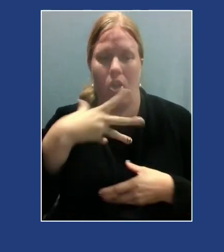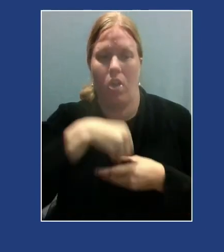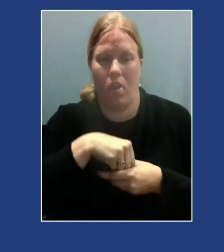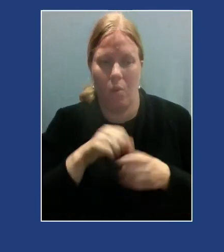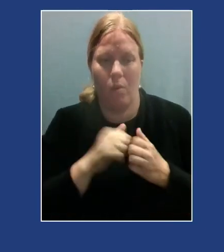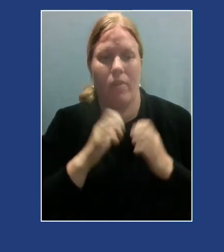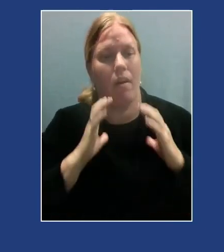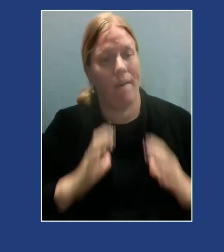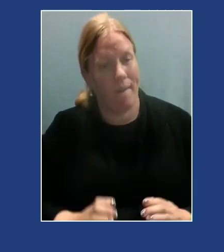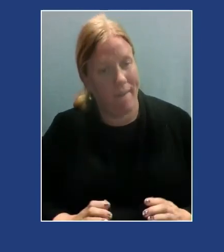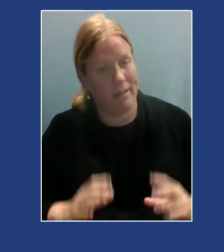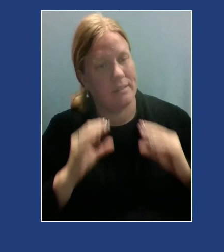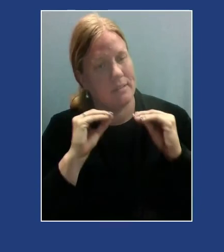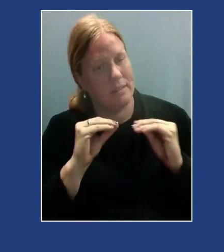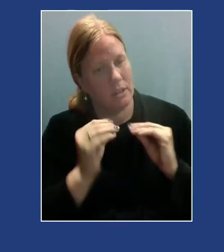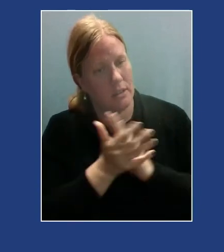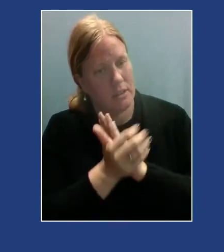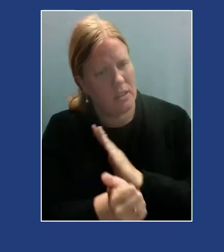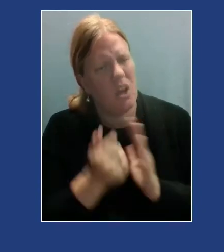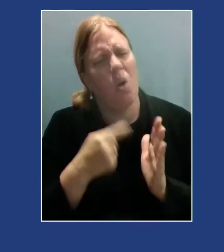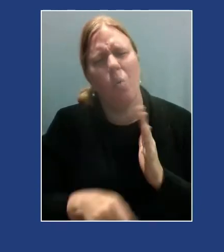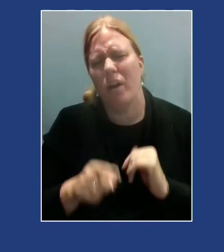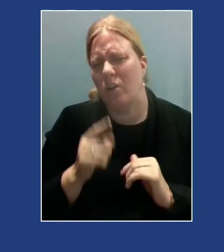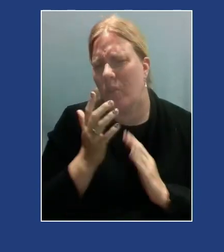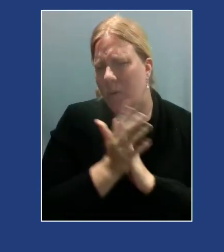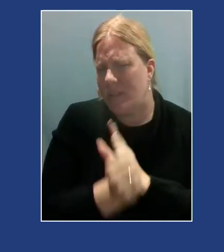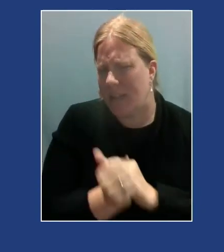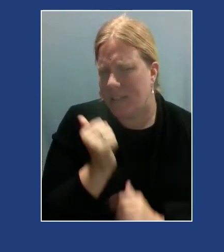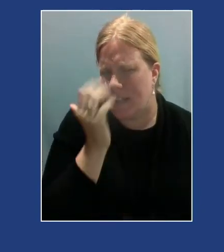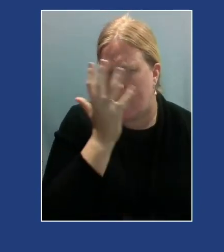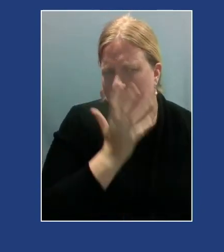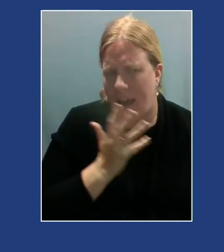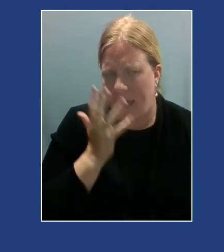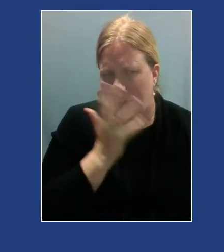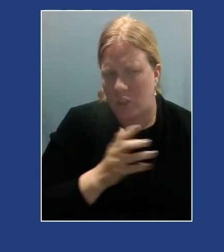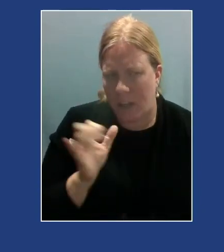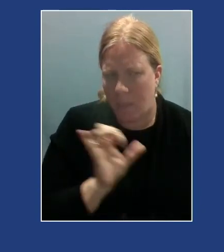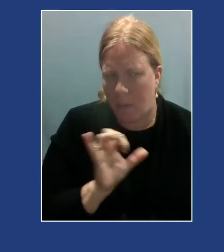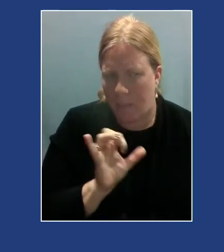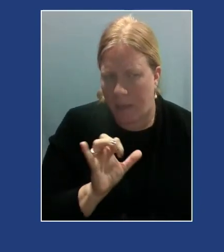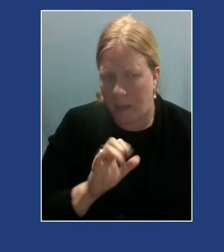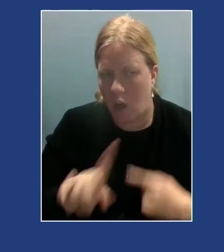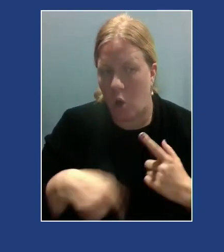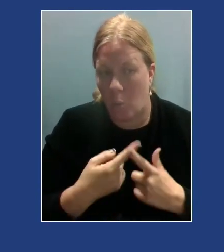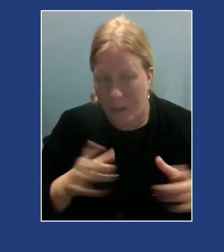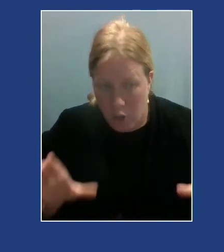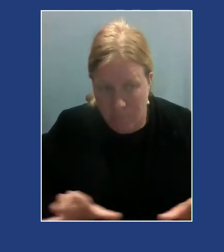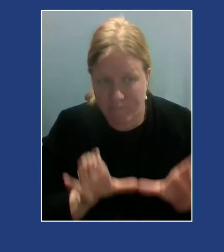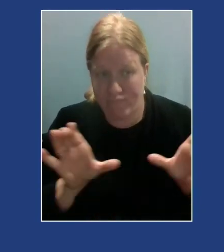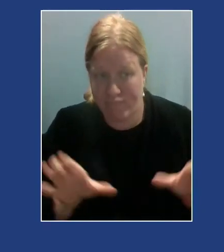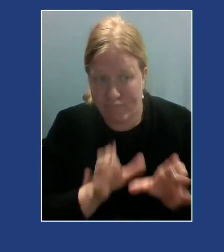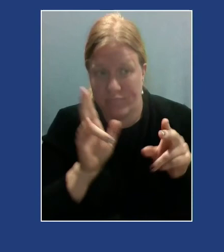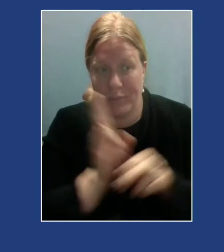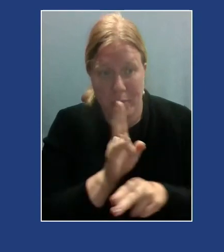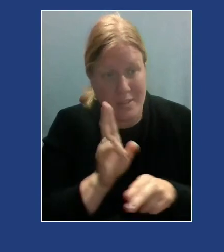them skills. What do these skills actually look like in action, in the lives and the worlds that they live?